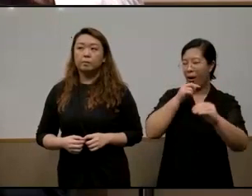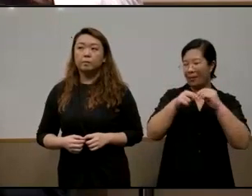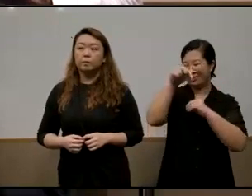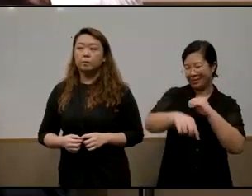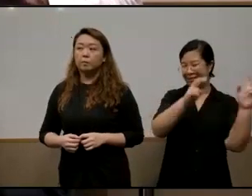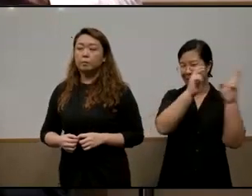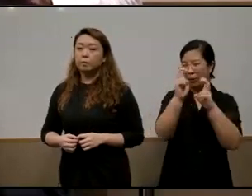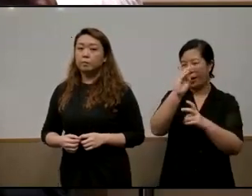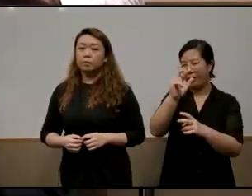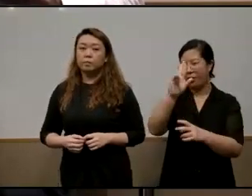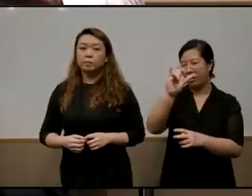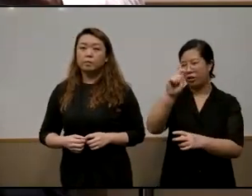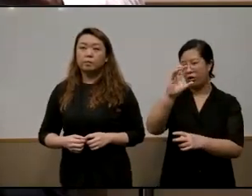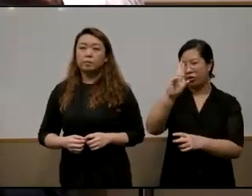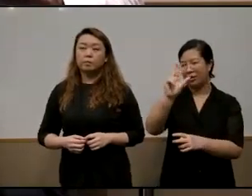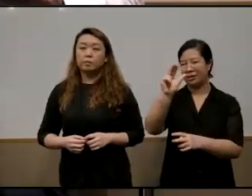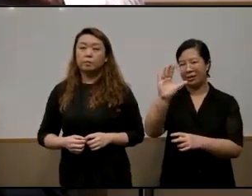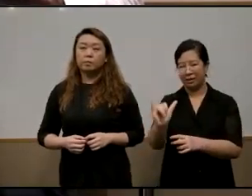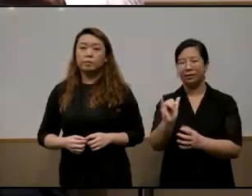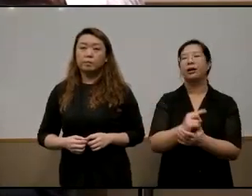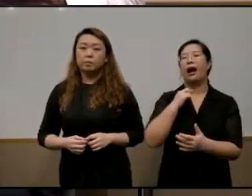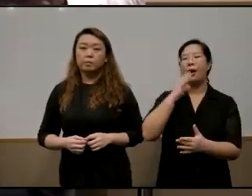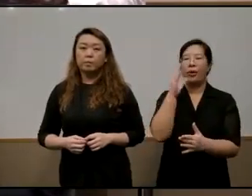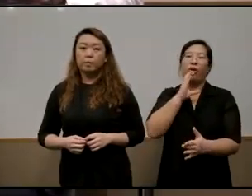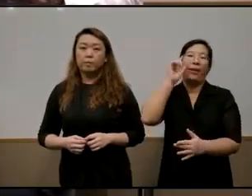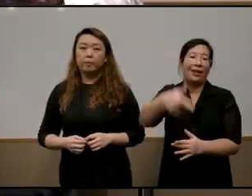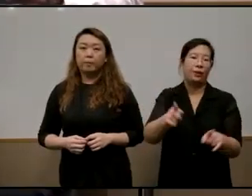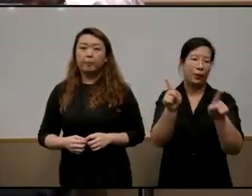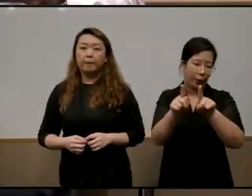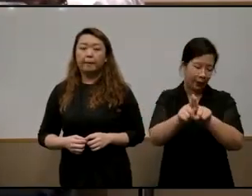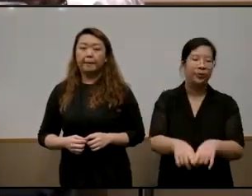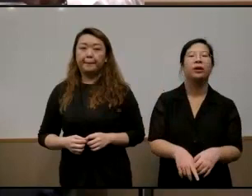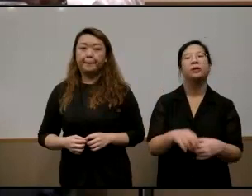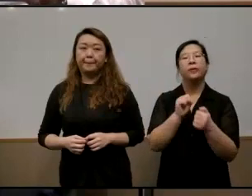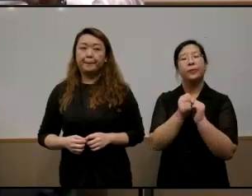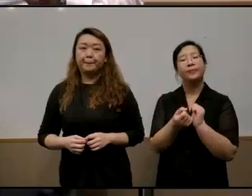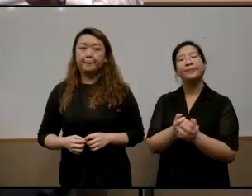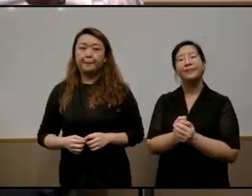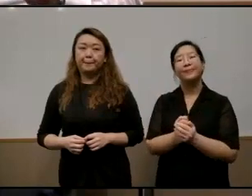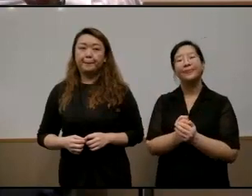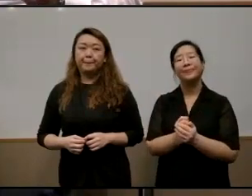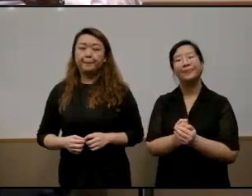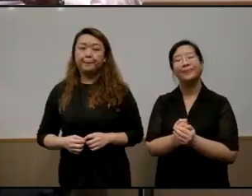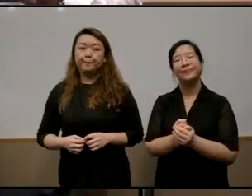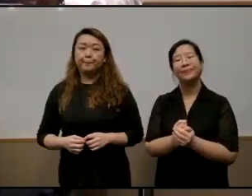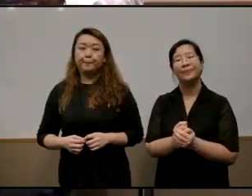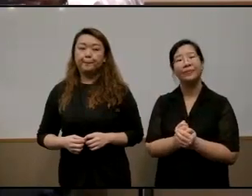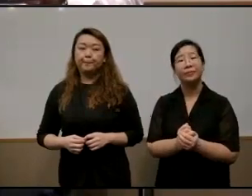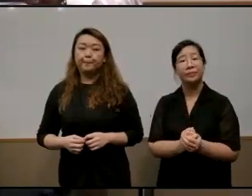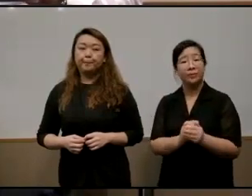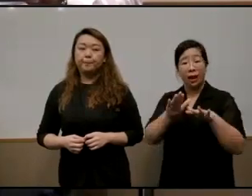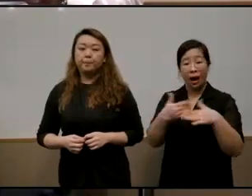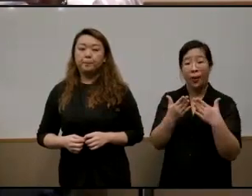uh briefly comment about this in a short while as well so um how